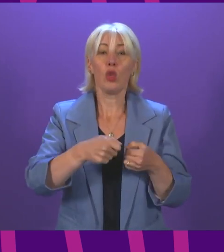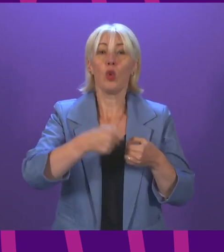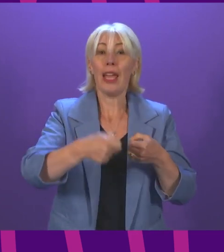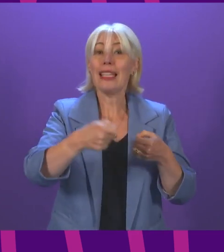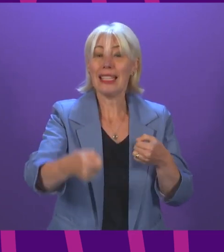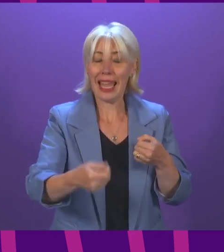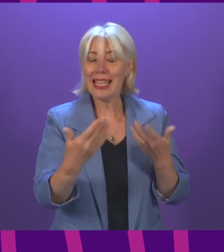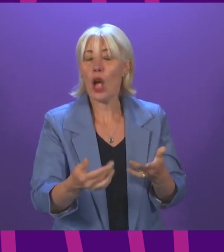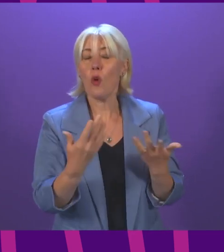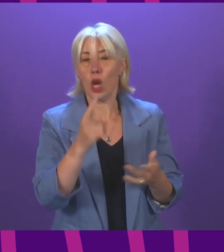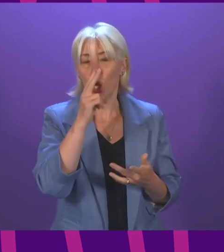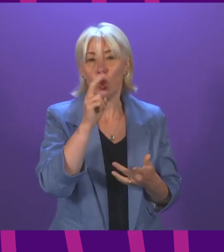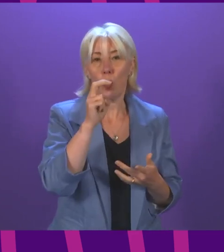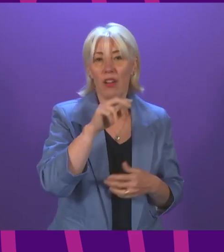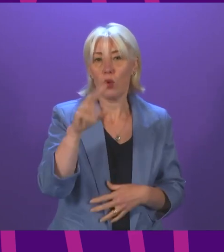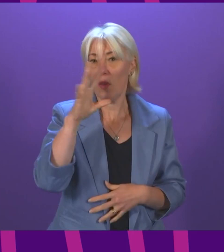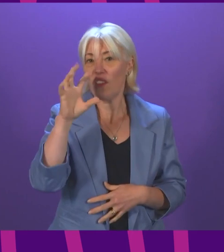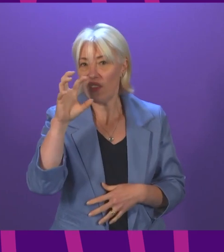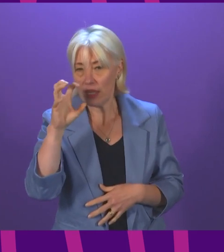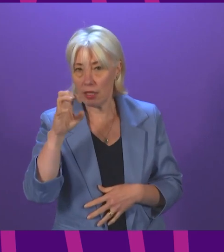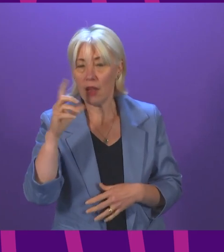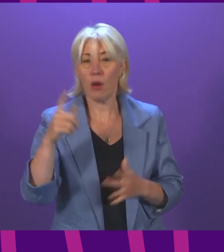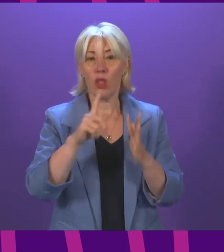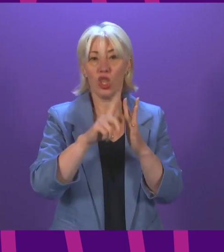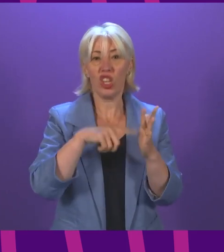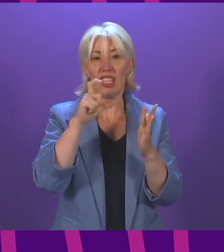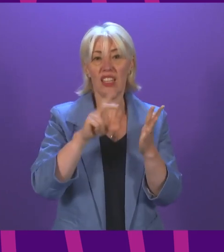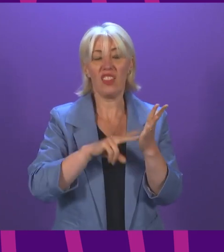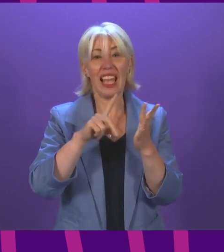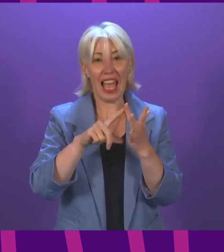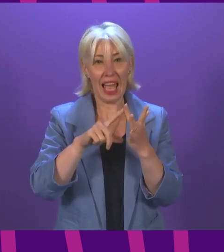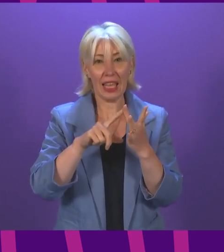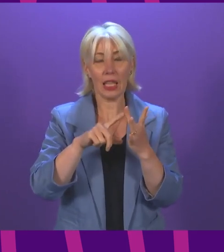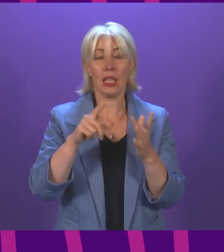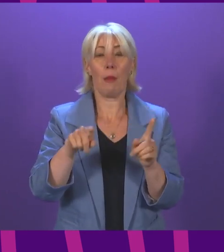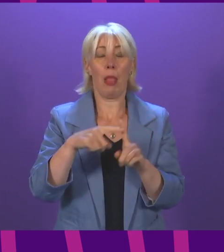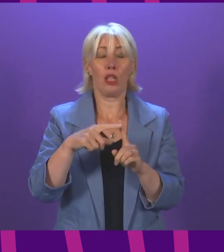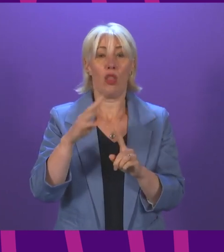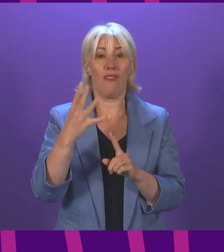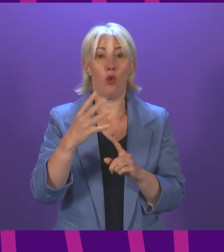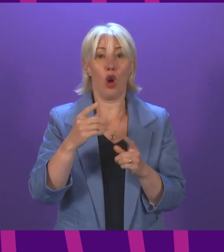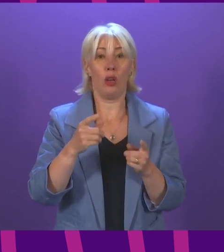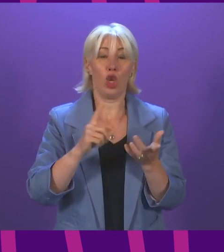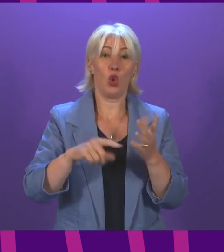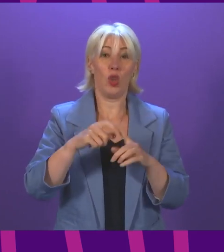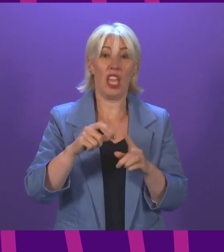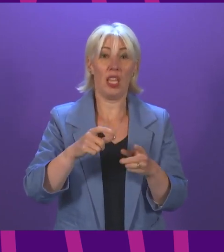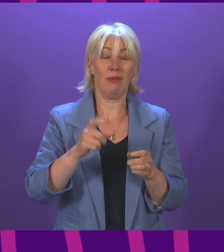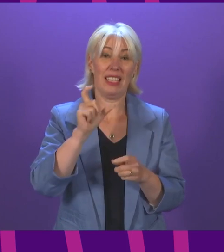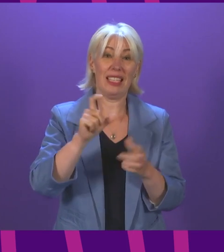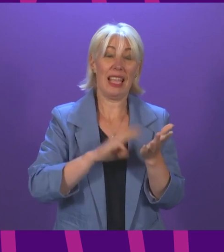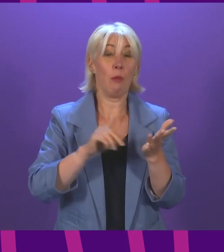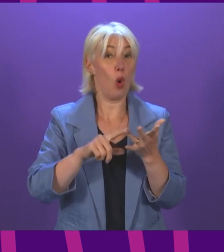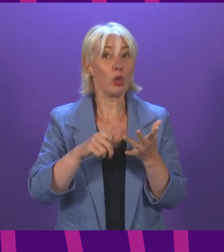to 12 to 15-year-olds following advice from the JCVI and then the four UK chief medical officers. I would like to thank